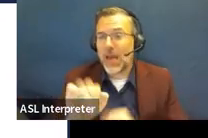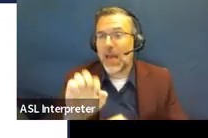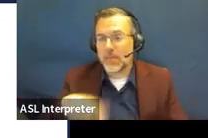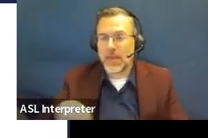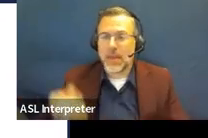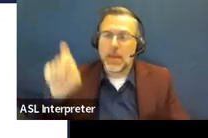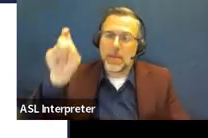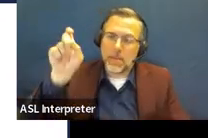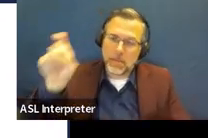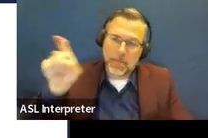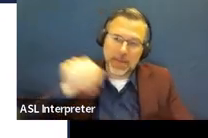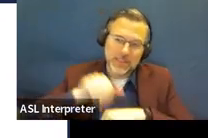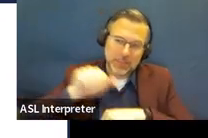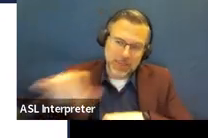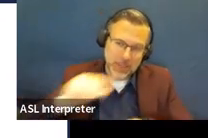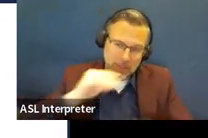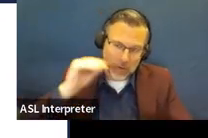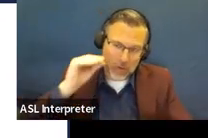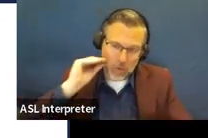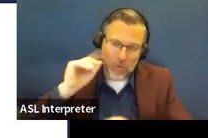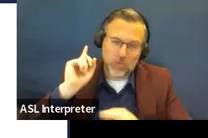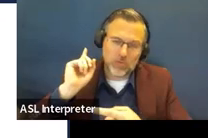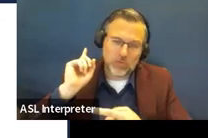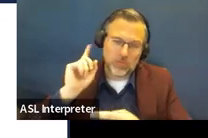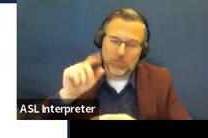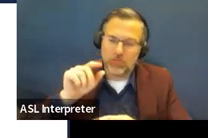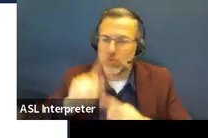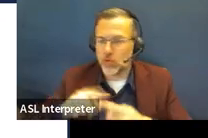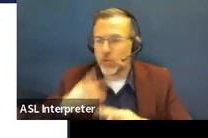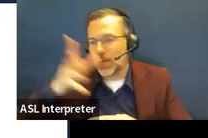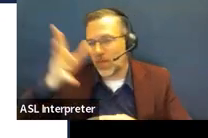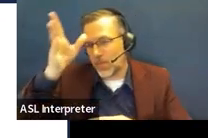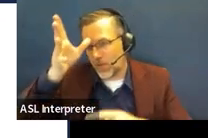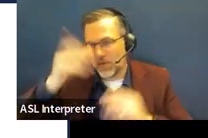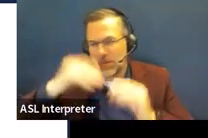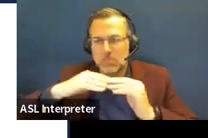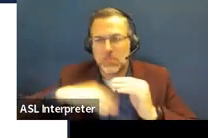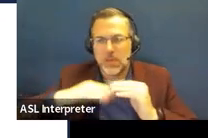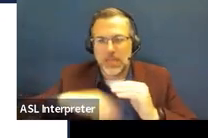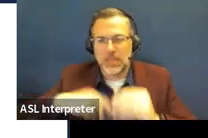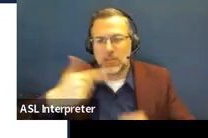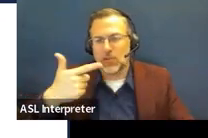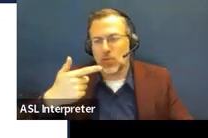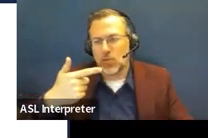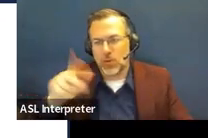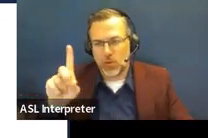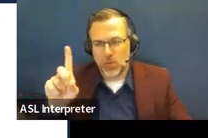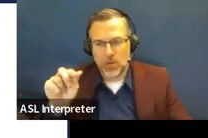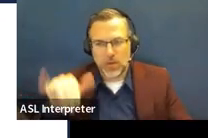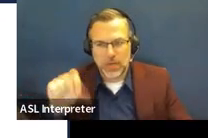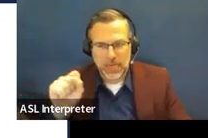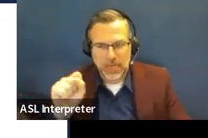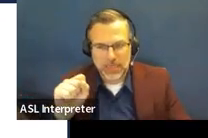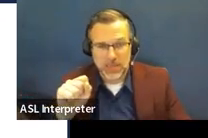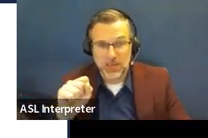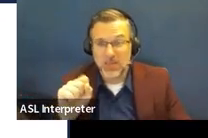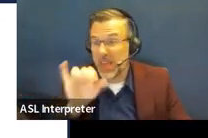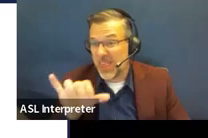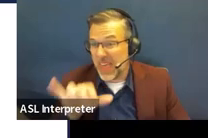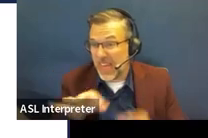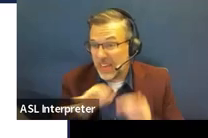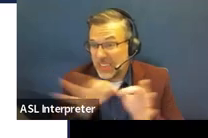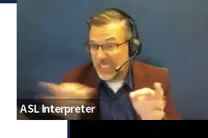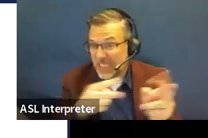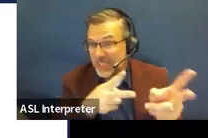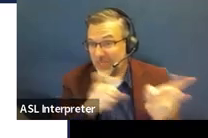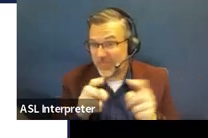the parent within 21 days. So that's straight from user, there's your screenshot for that there. And there is a spot on the IEP that